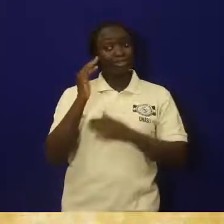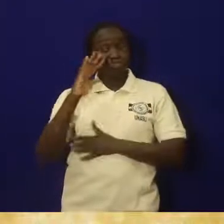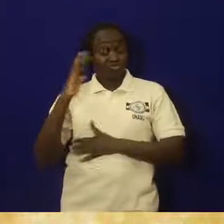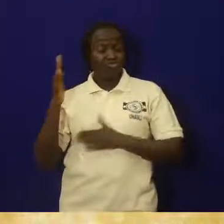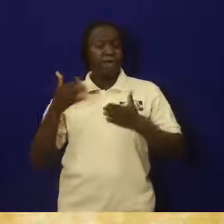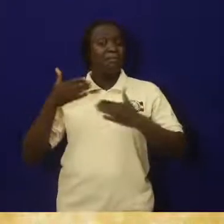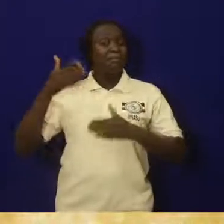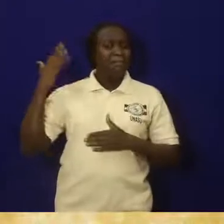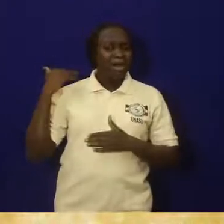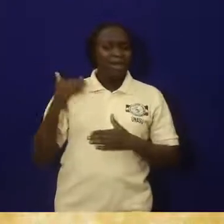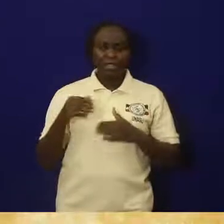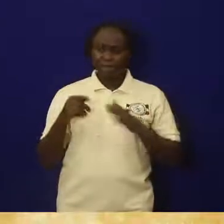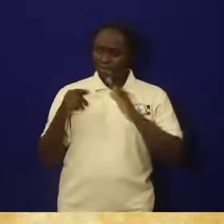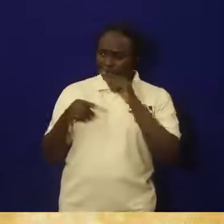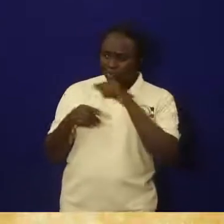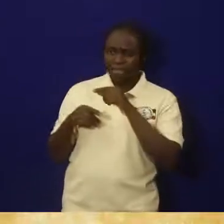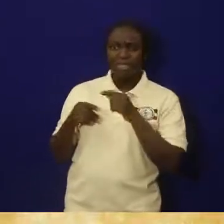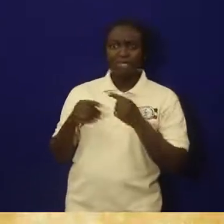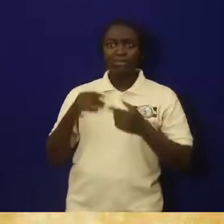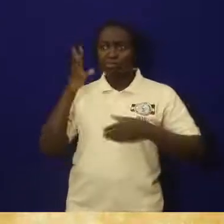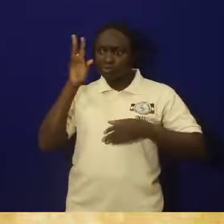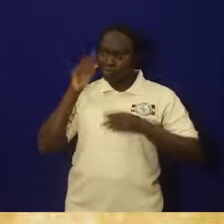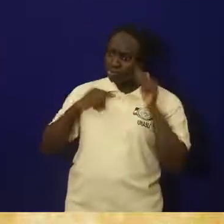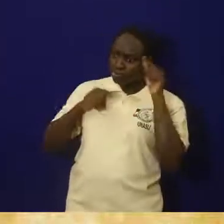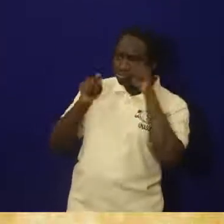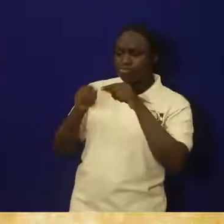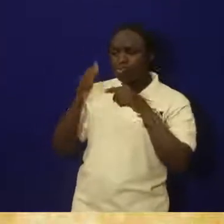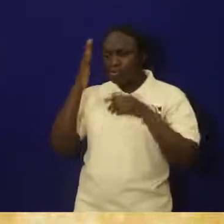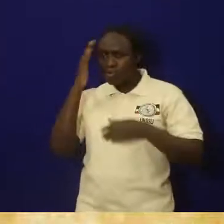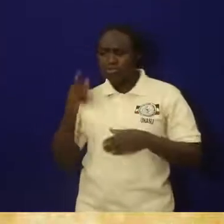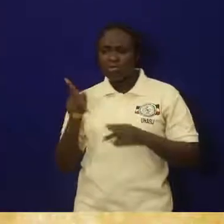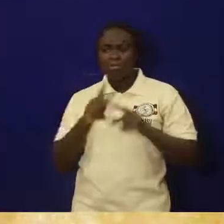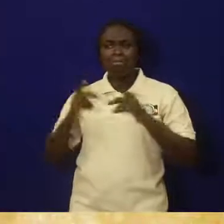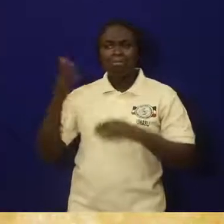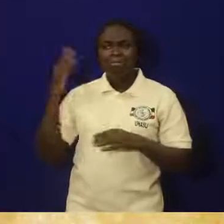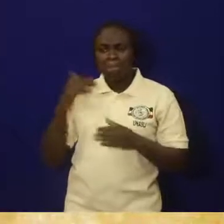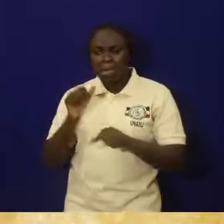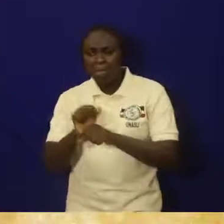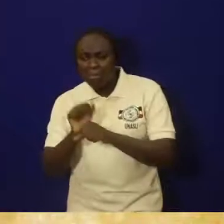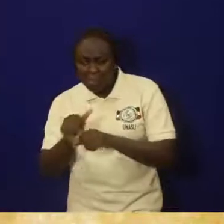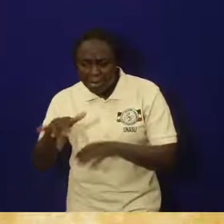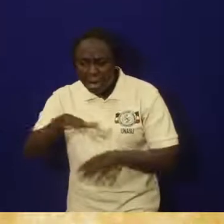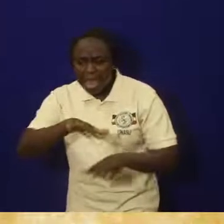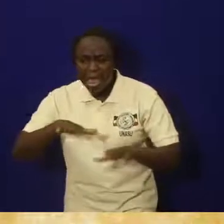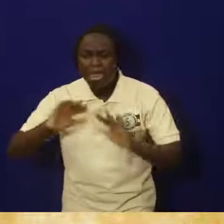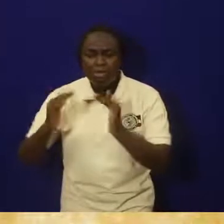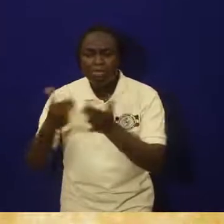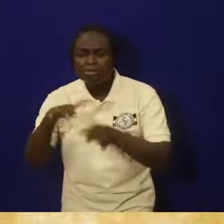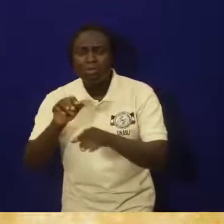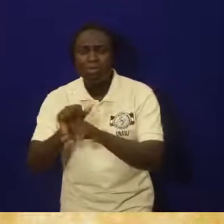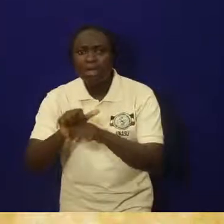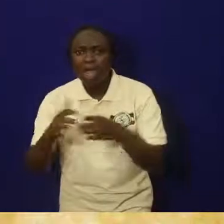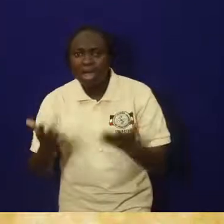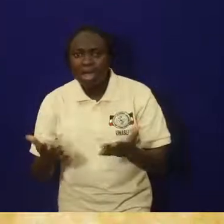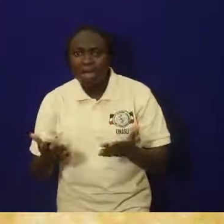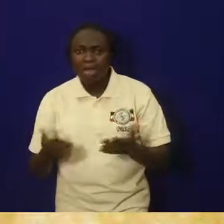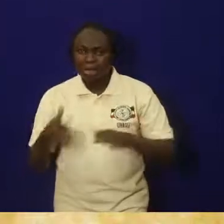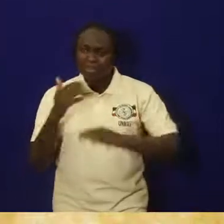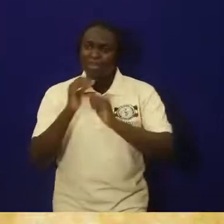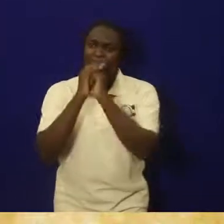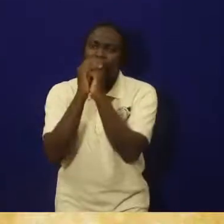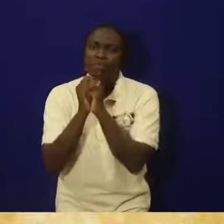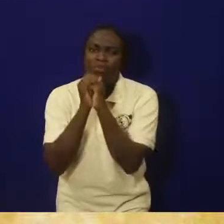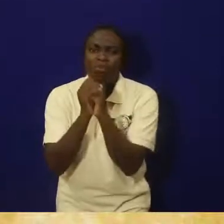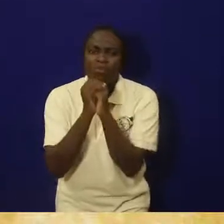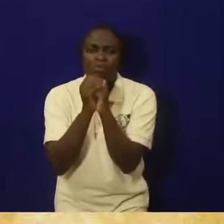people who lived during that time liked or where they worked or how they